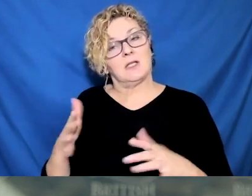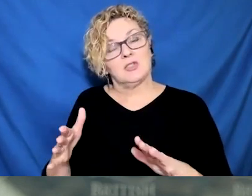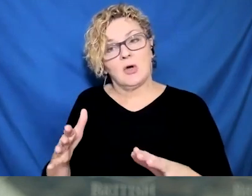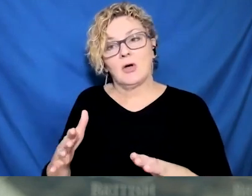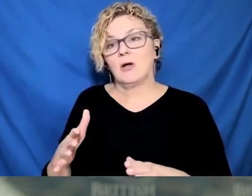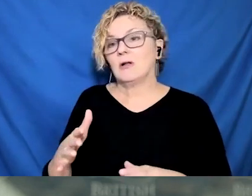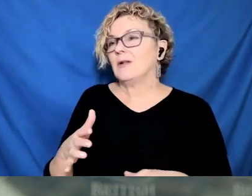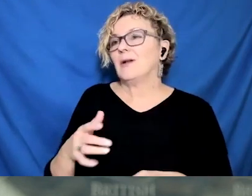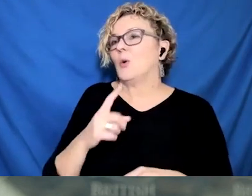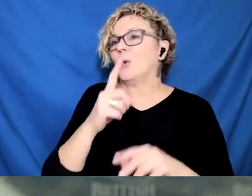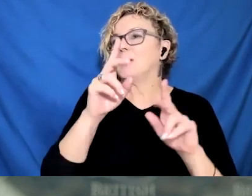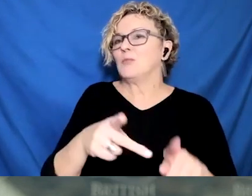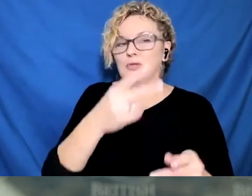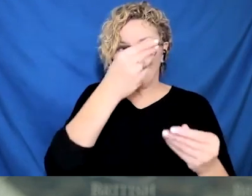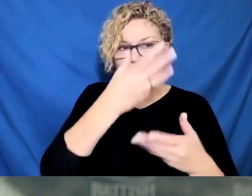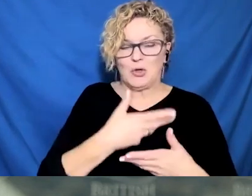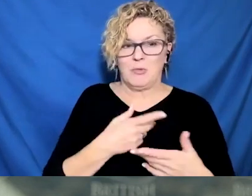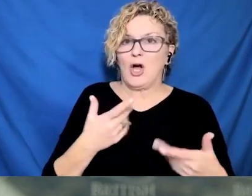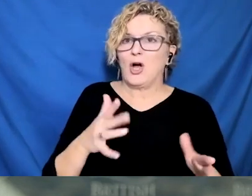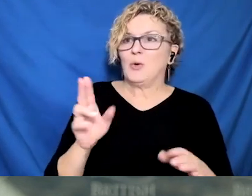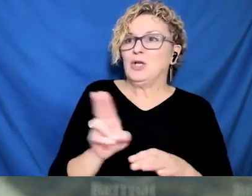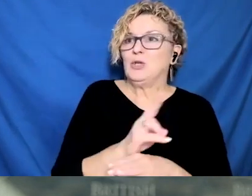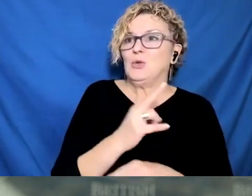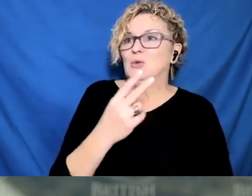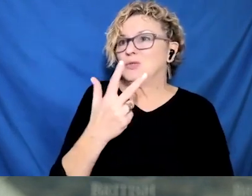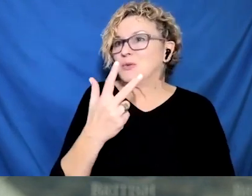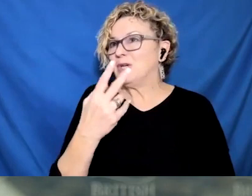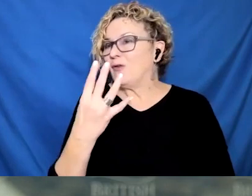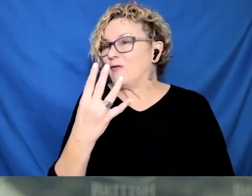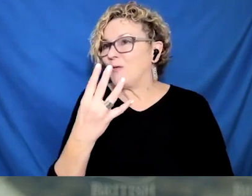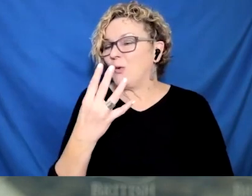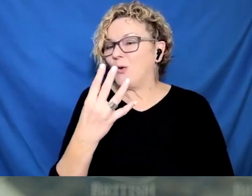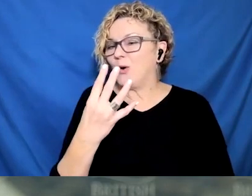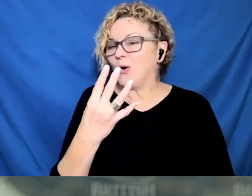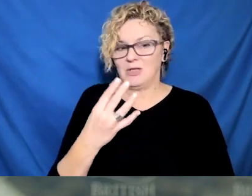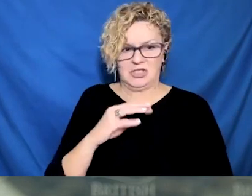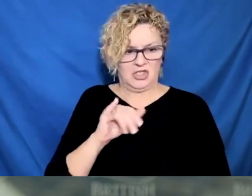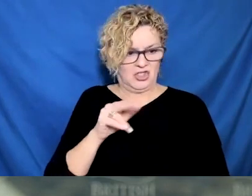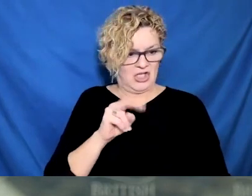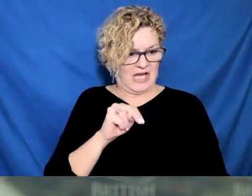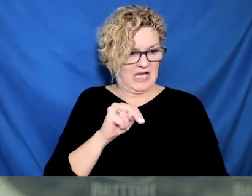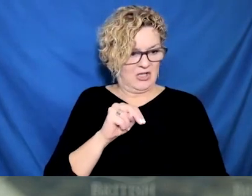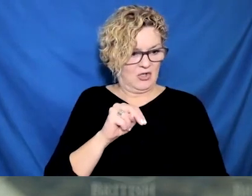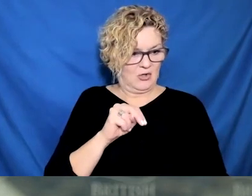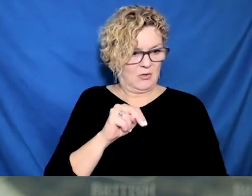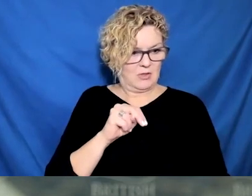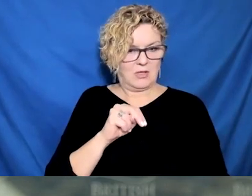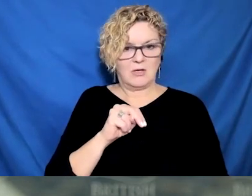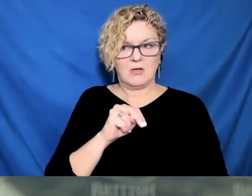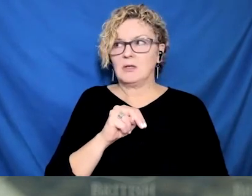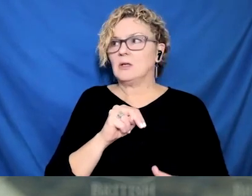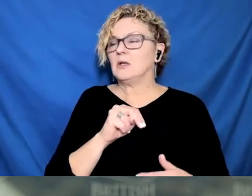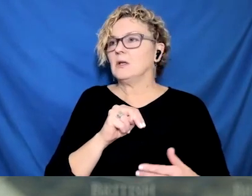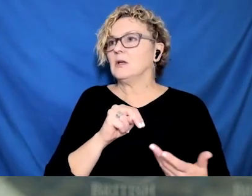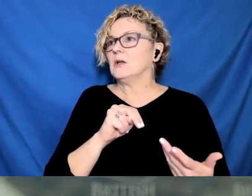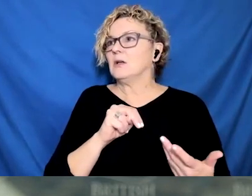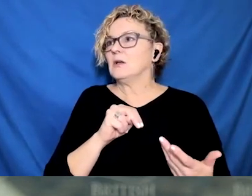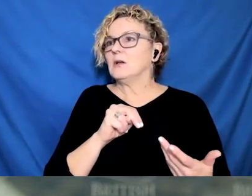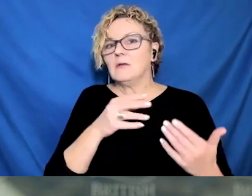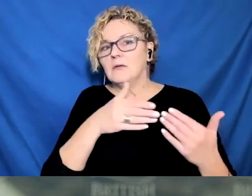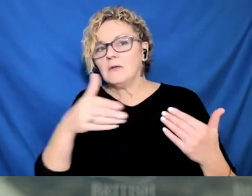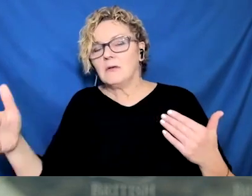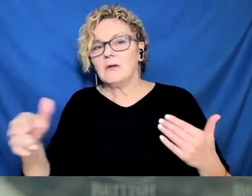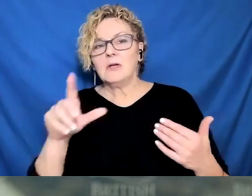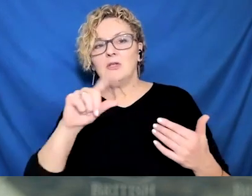and why the fact that BC has kept schools open has been so helpful to families and to children through